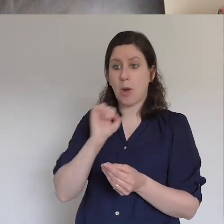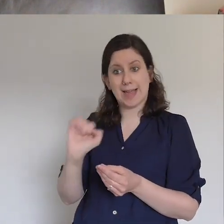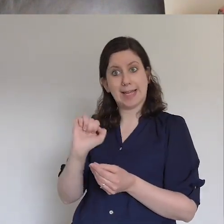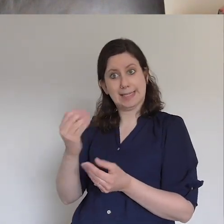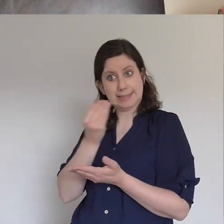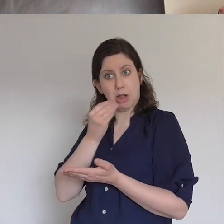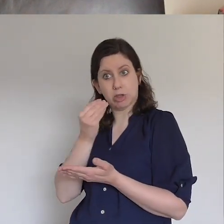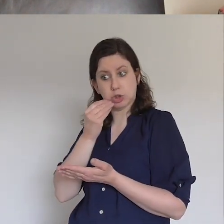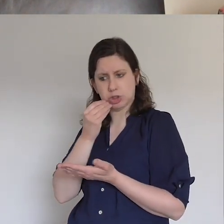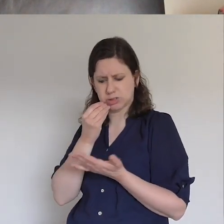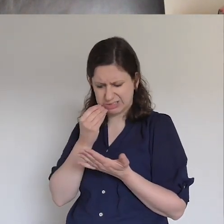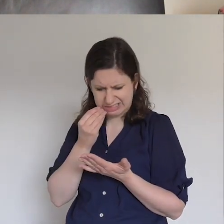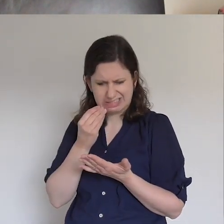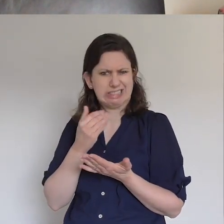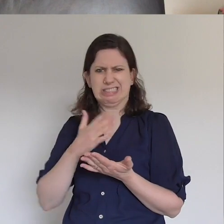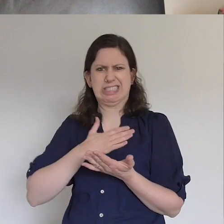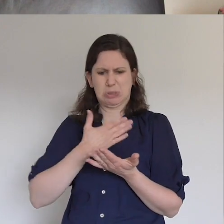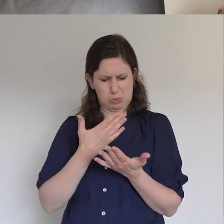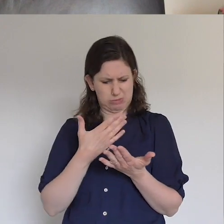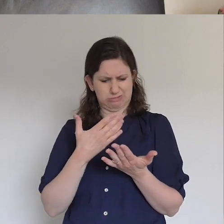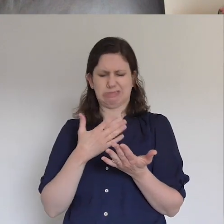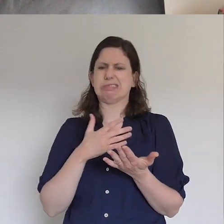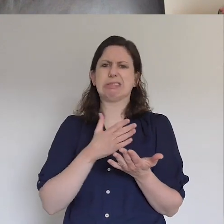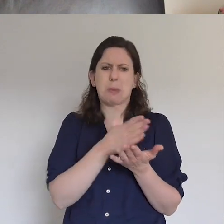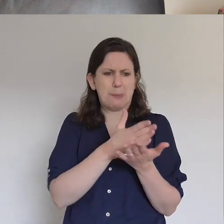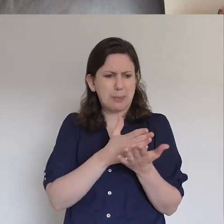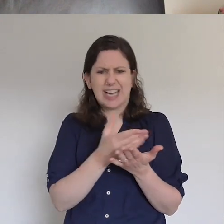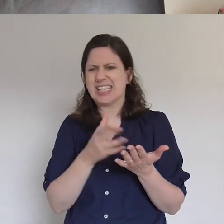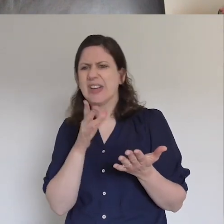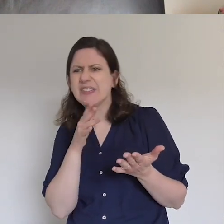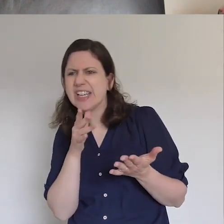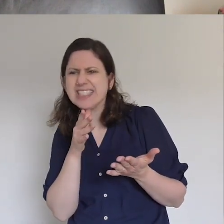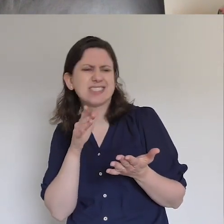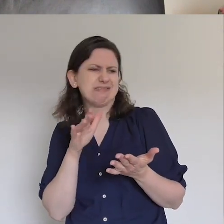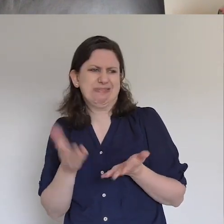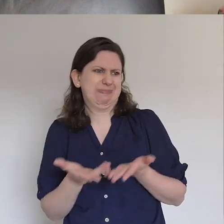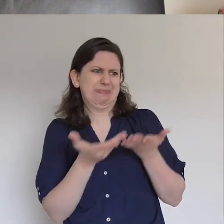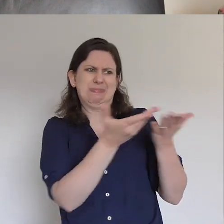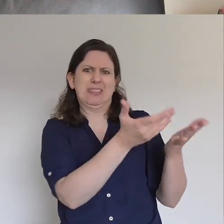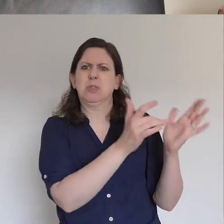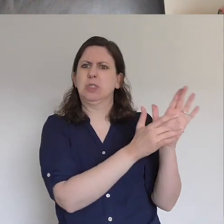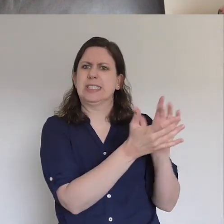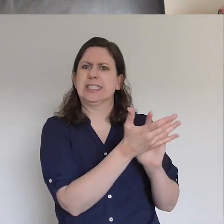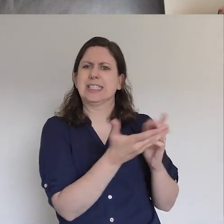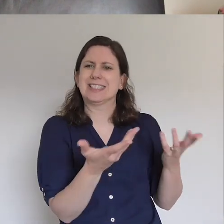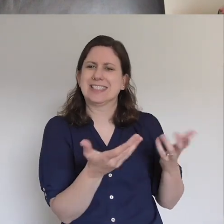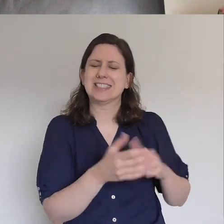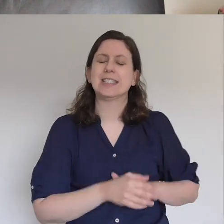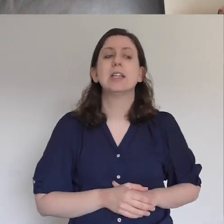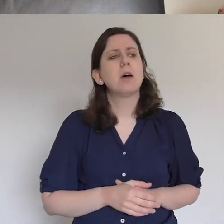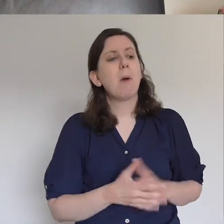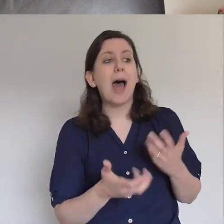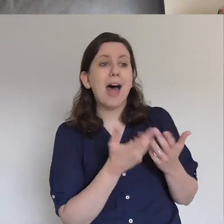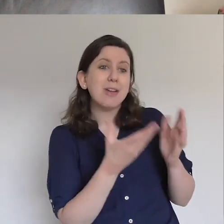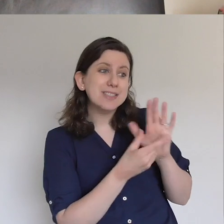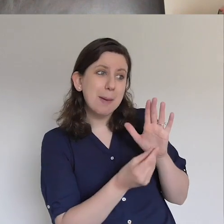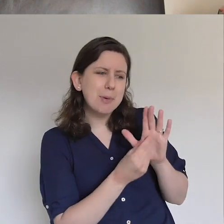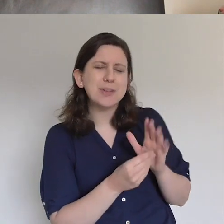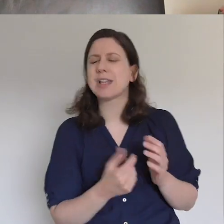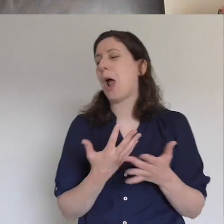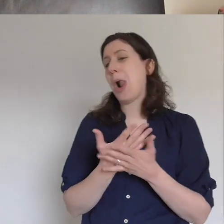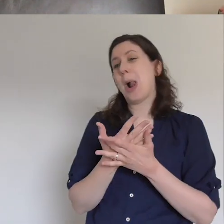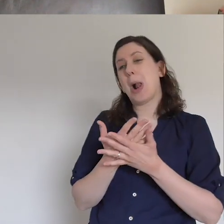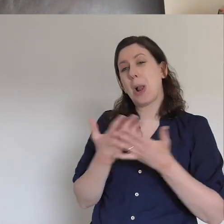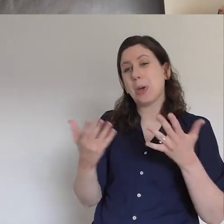It was so rubbish. He looked at the barley loaves and the smelly fish and gave it to Jesus. There's others as well. Are there any others in the Bible for you? There's lots, Gav, but